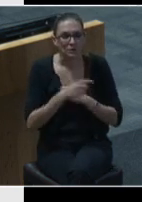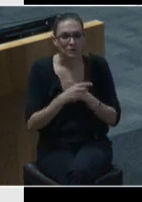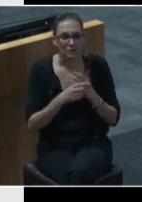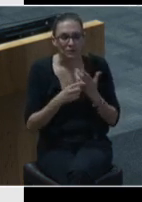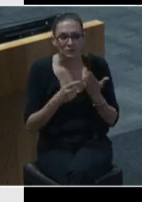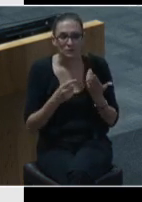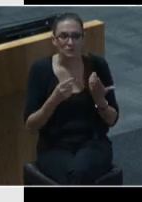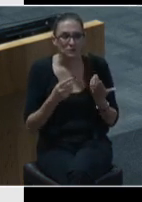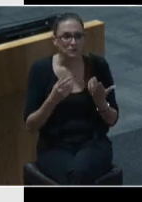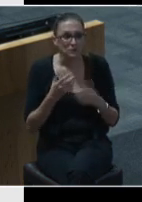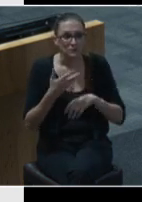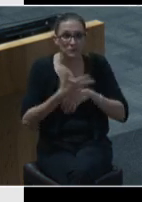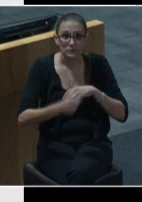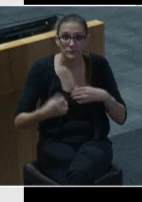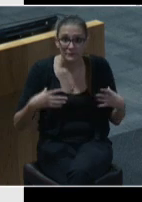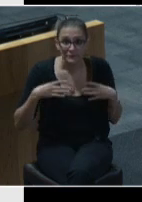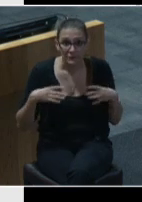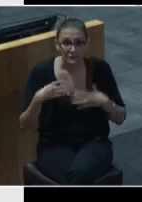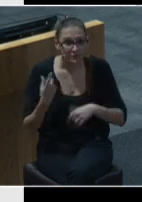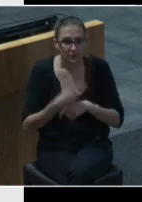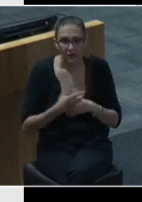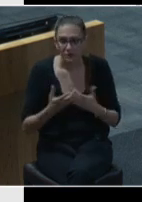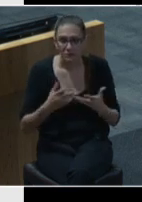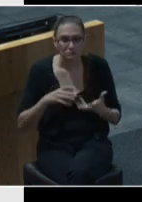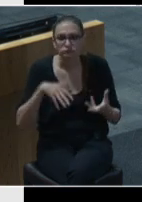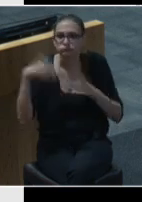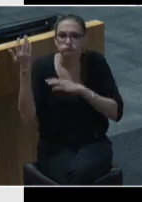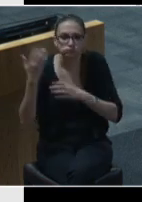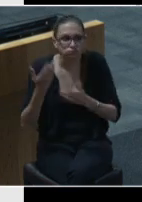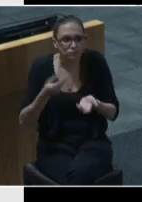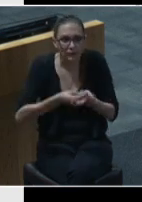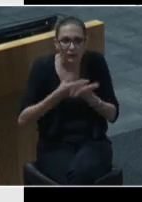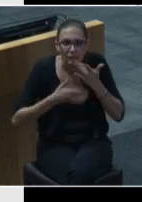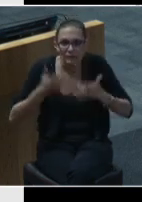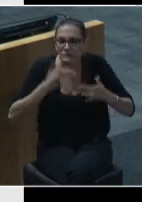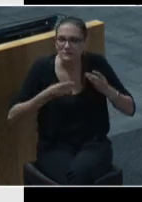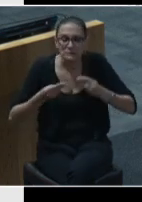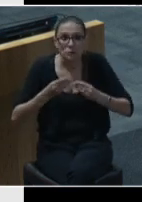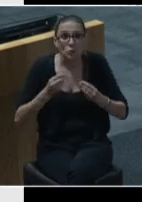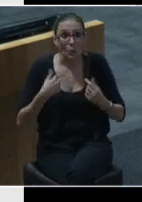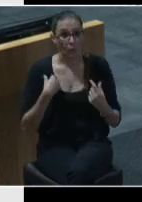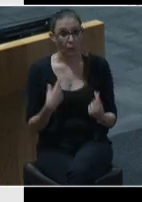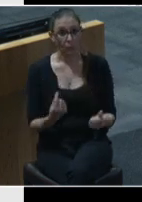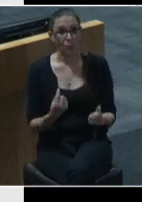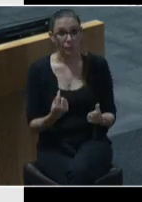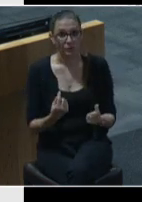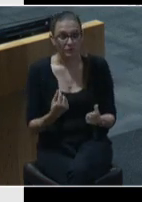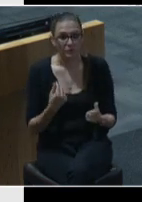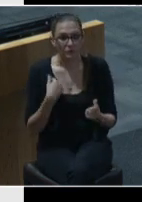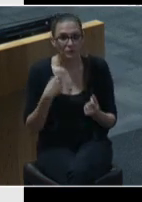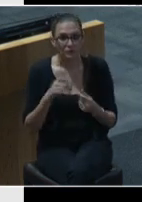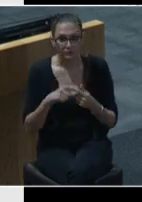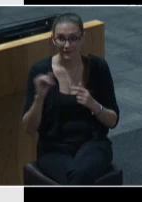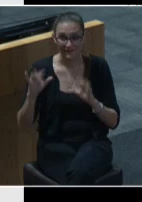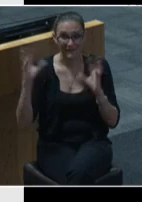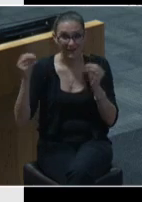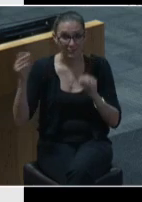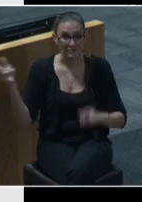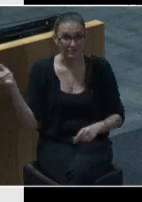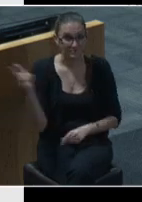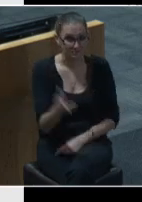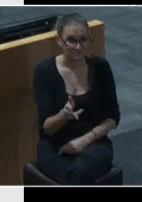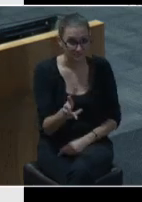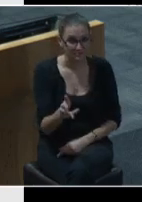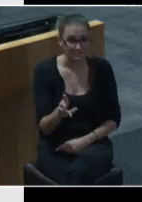medications um he basically was in crisis and so what i was able to do is free up that ambulance have them